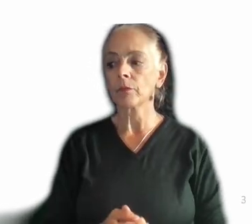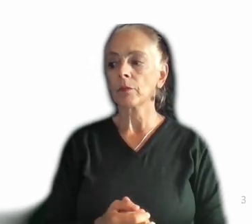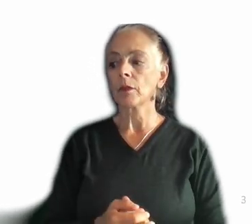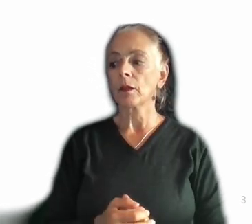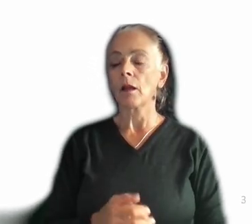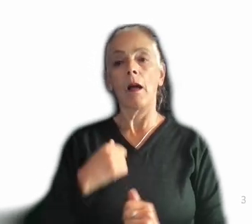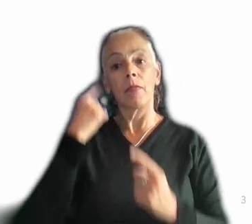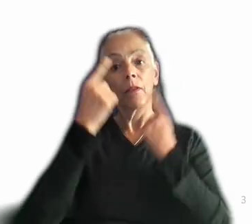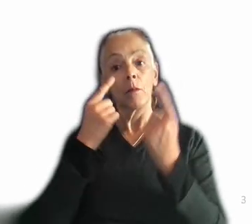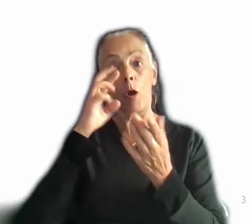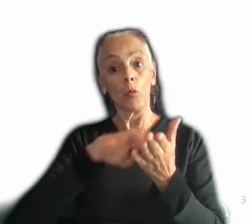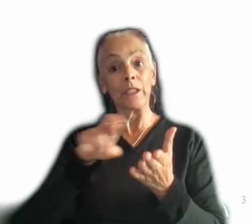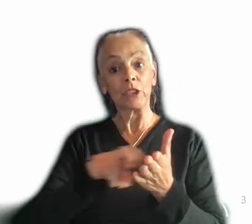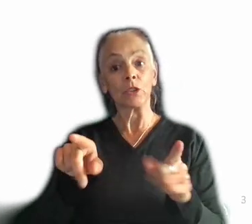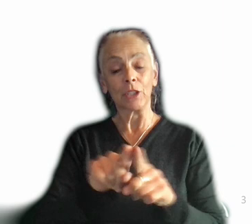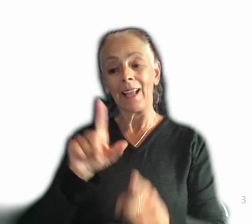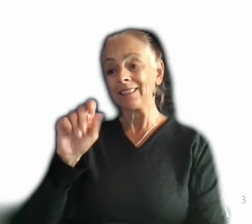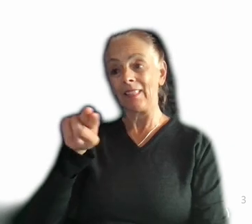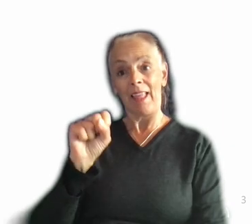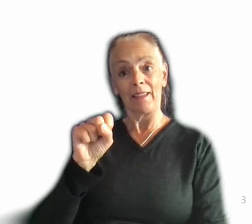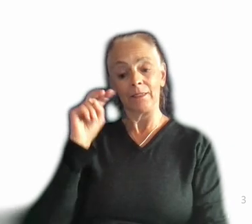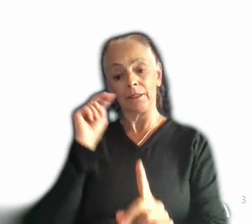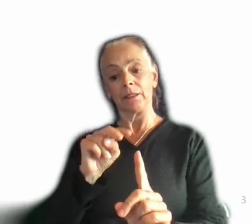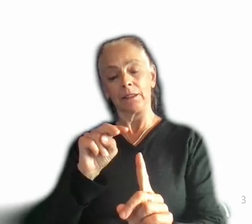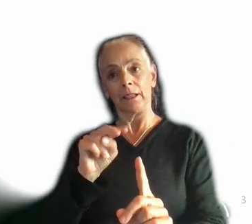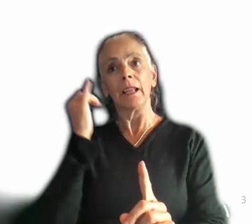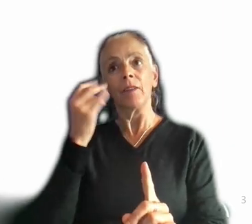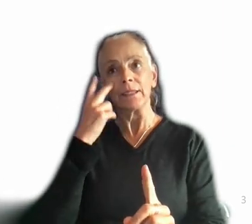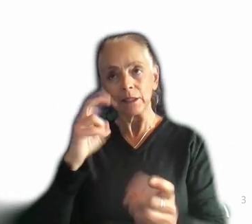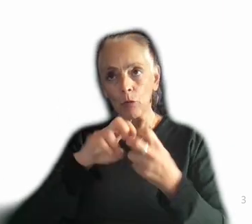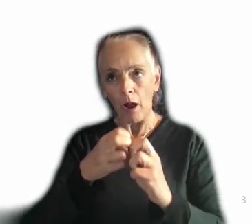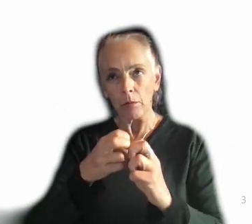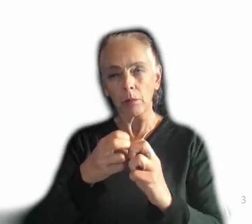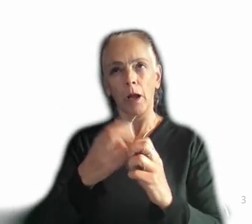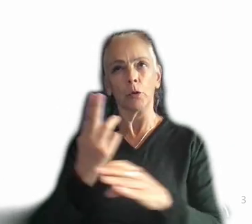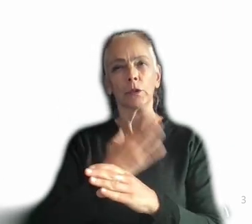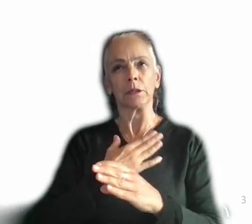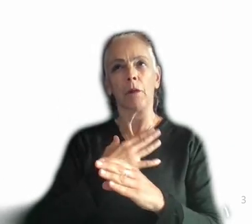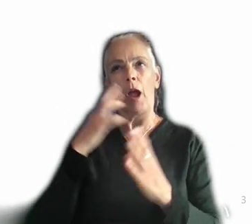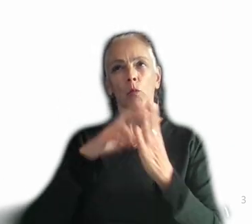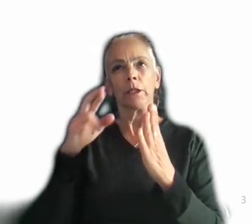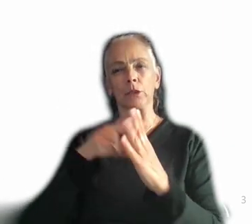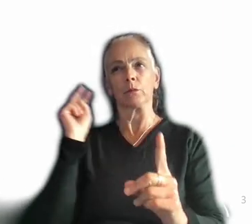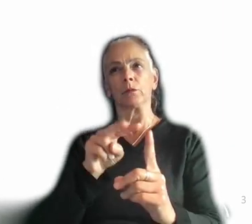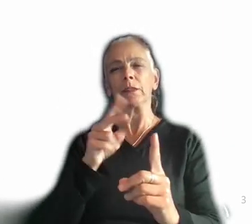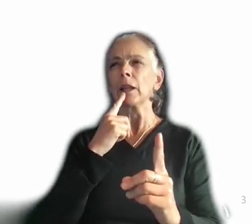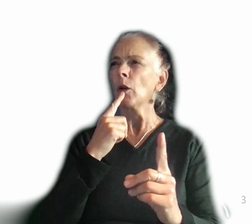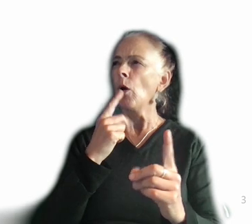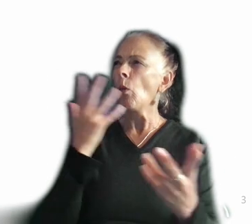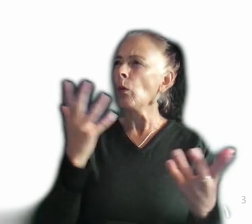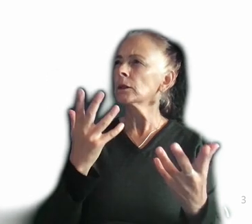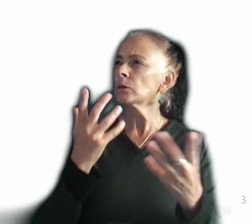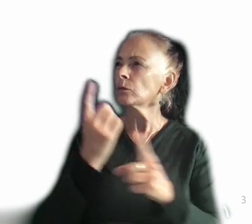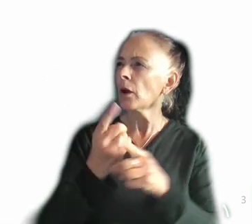research as a lens. When I see a problem, I look at it through a research lens, and I think, what is the right method to get the answer to this